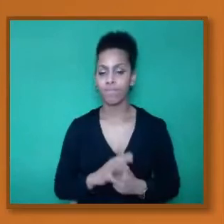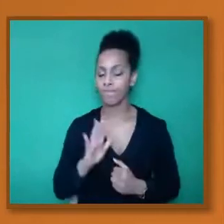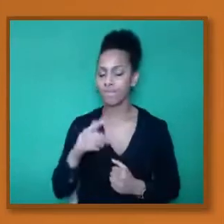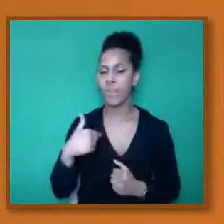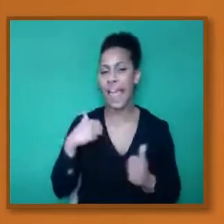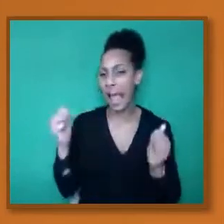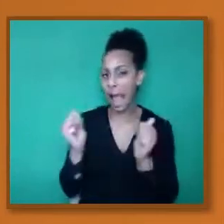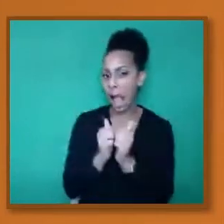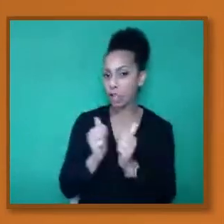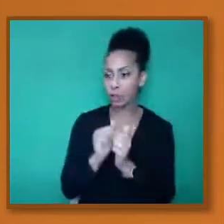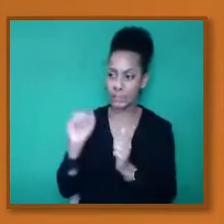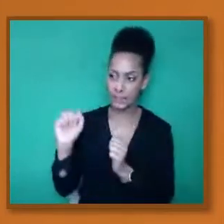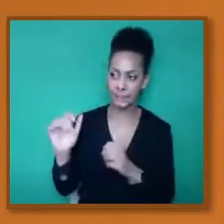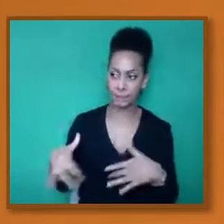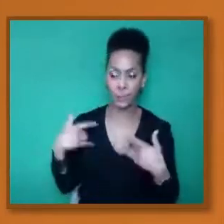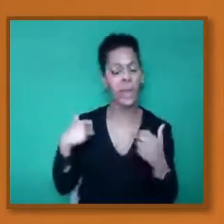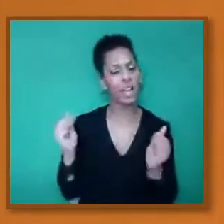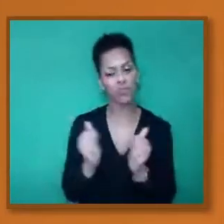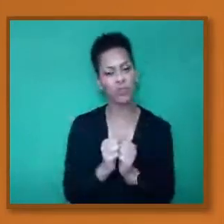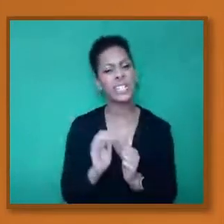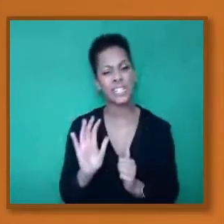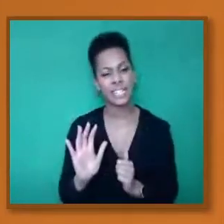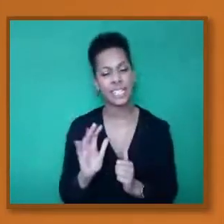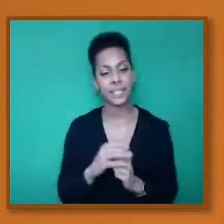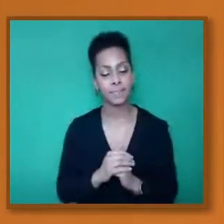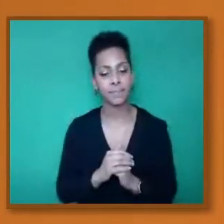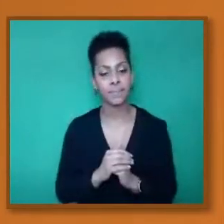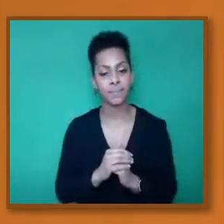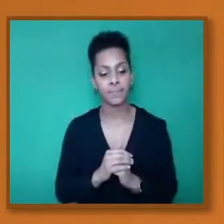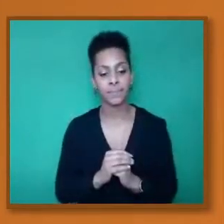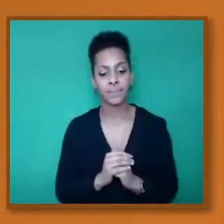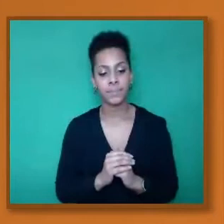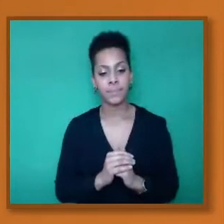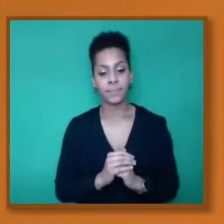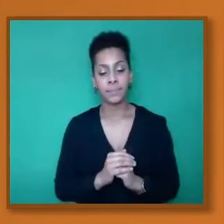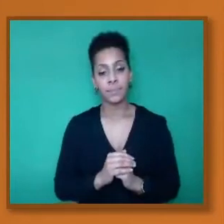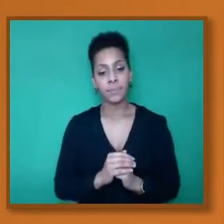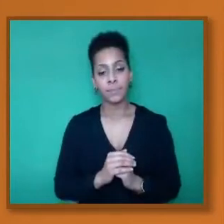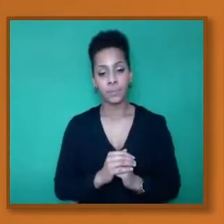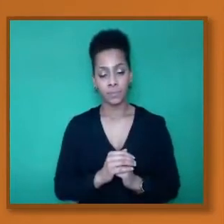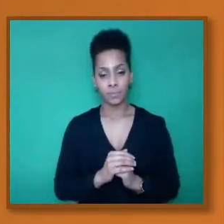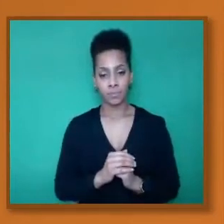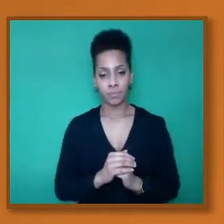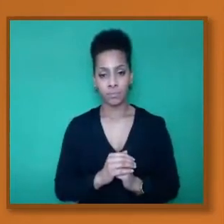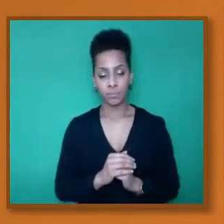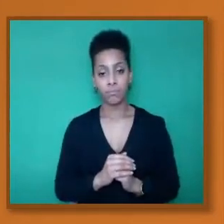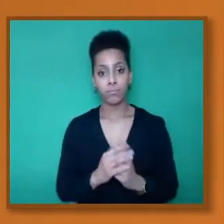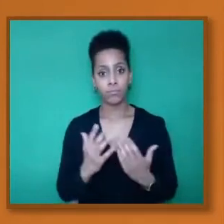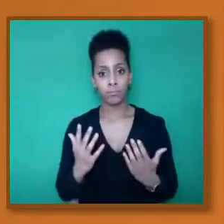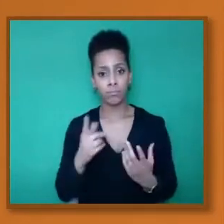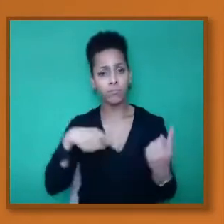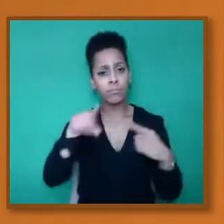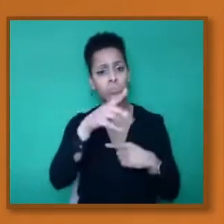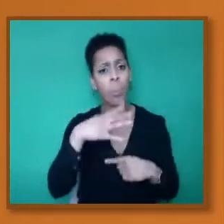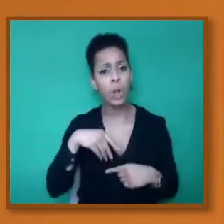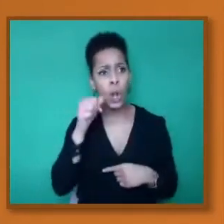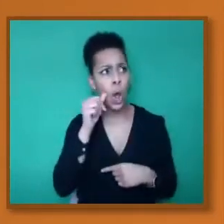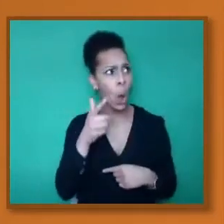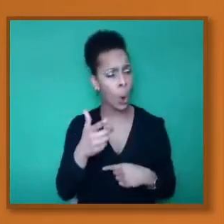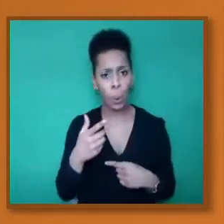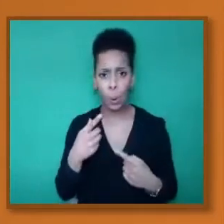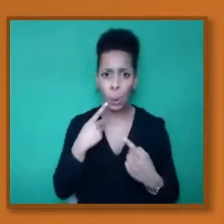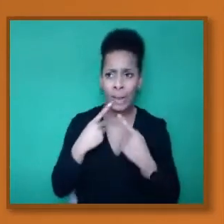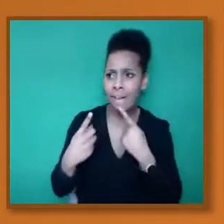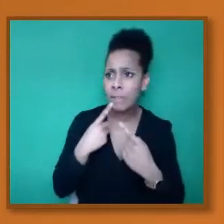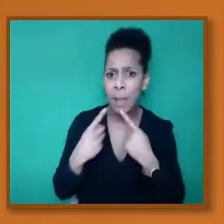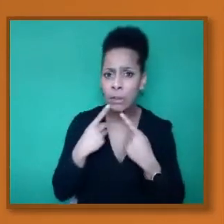One of the questions was, where do you get information, the statistics? The statistics, you have to